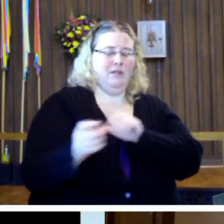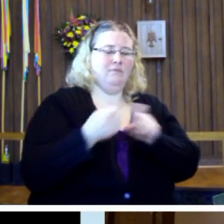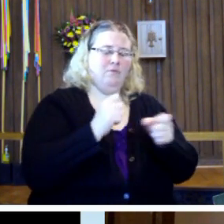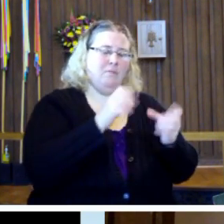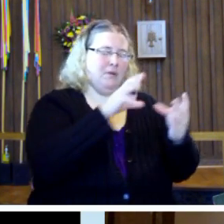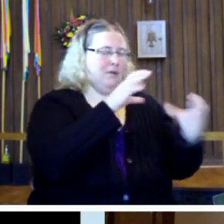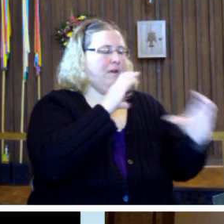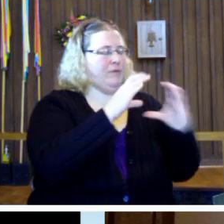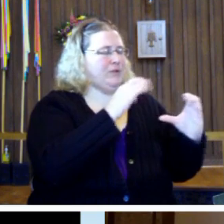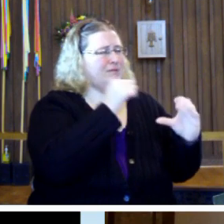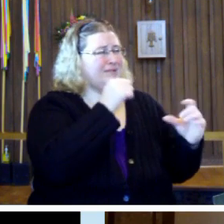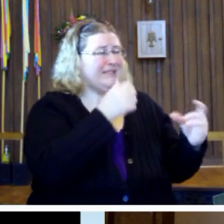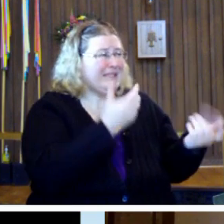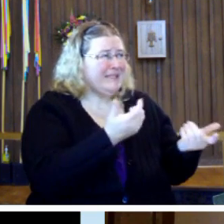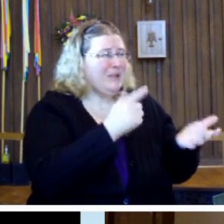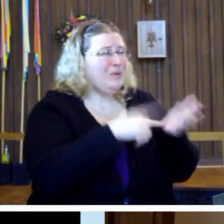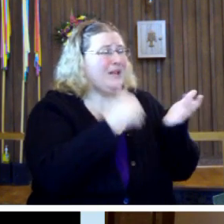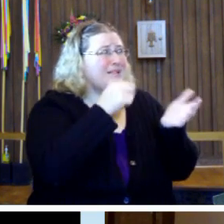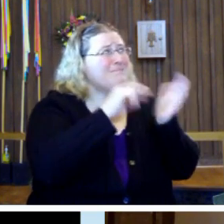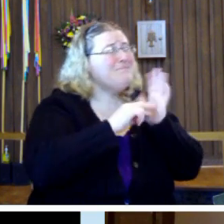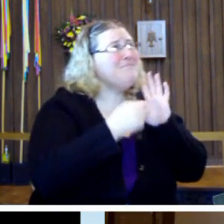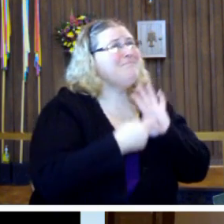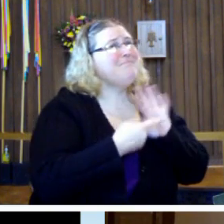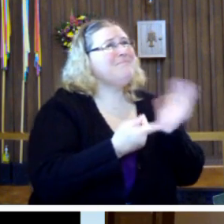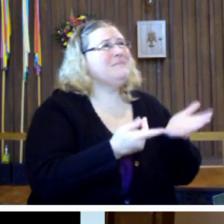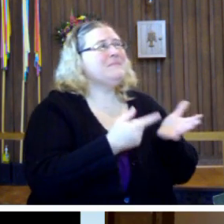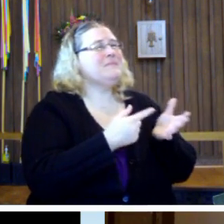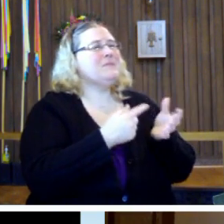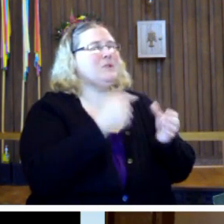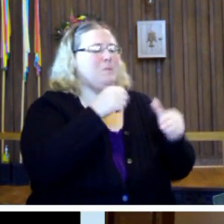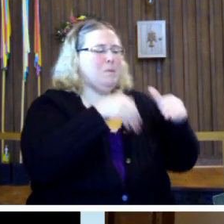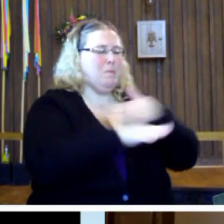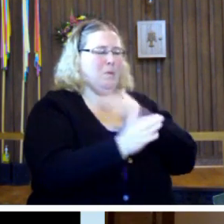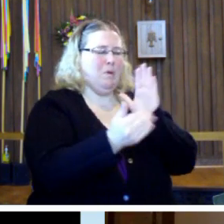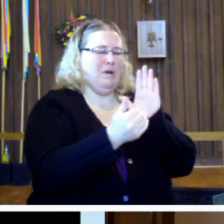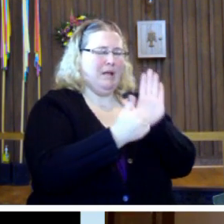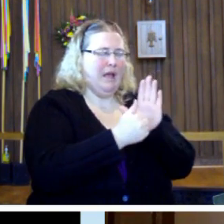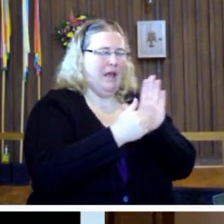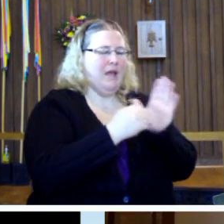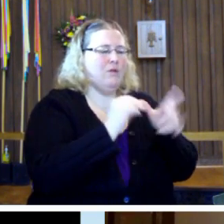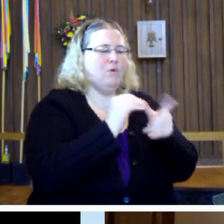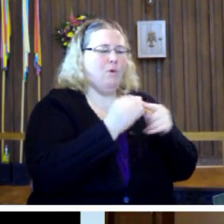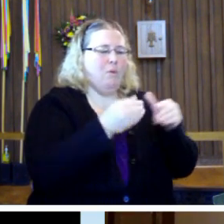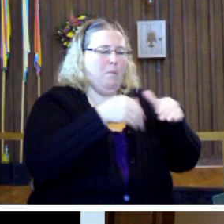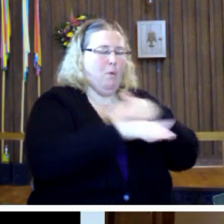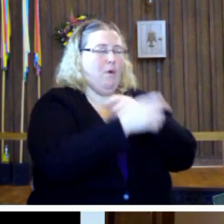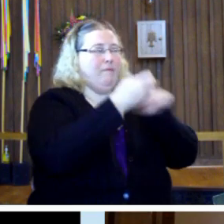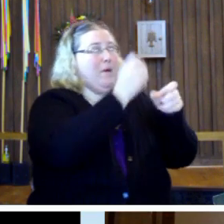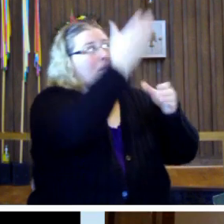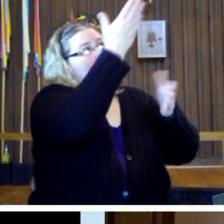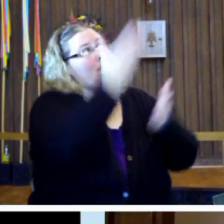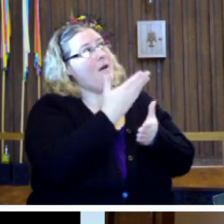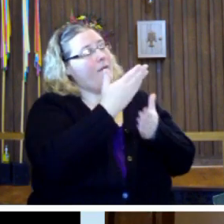trying to figure out what does it mean to be born again or be born from above?